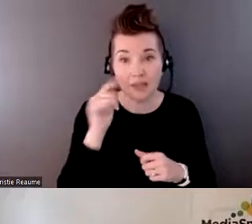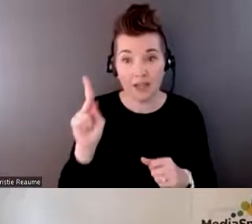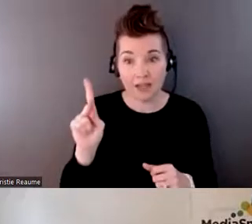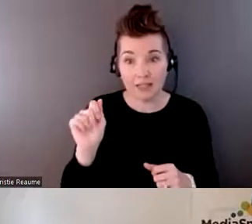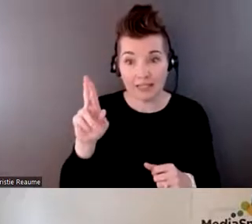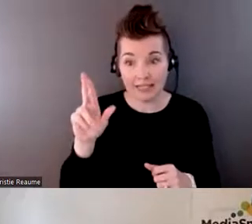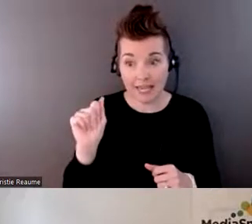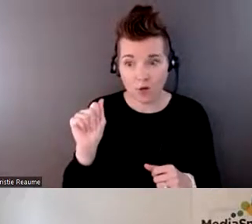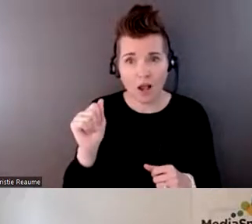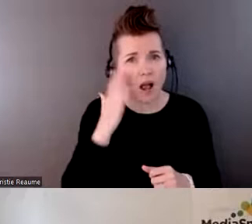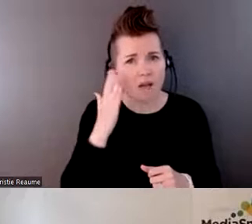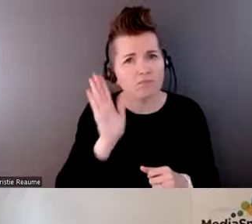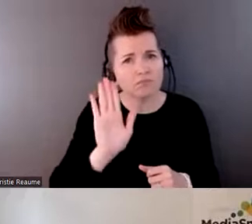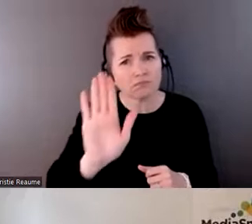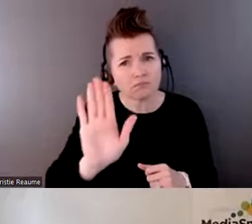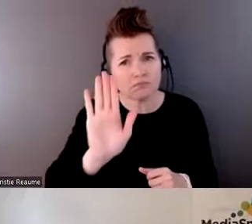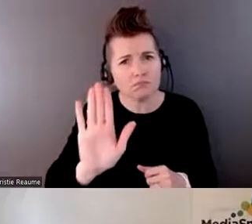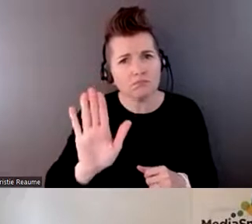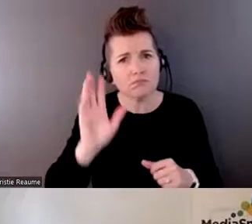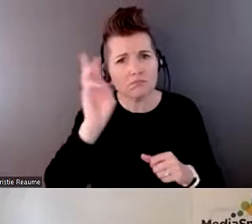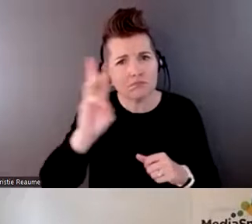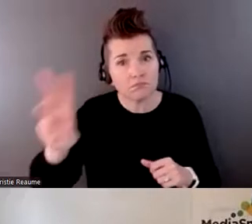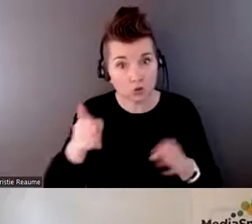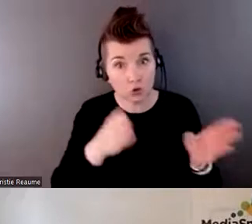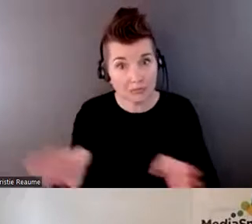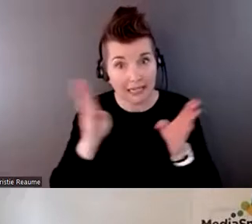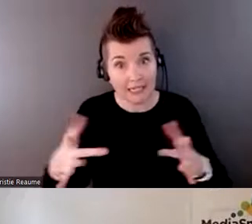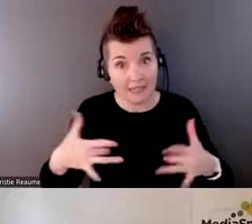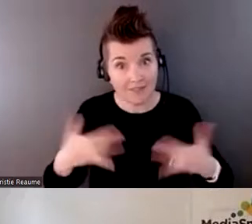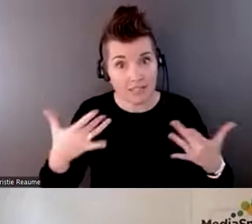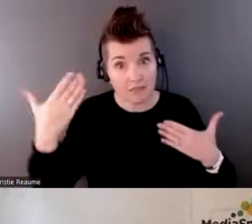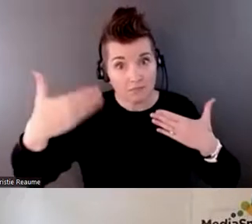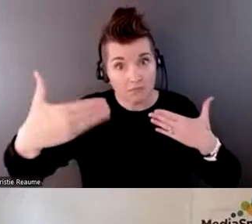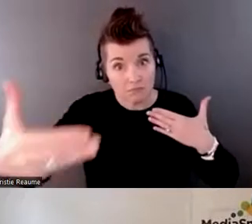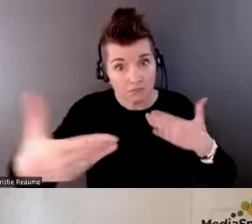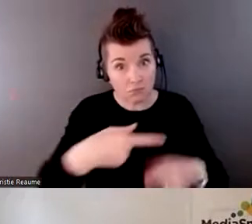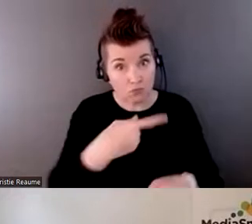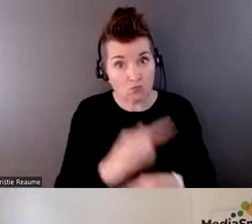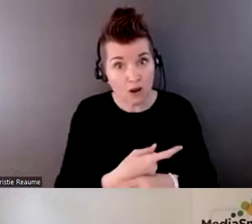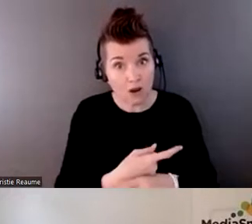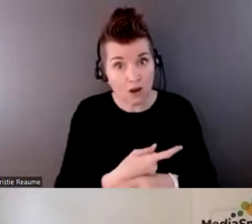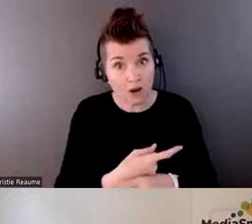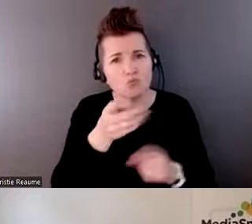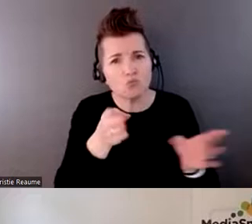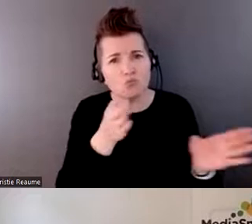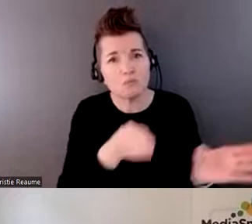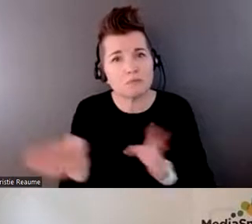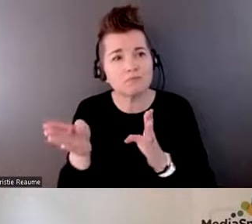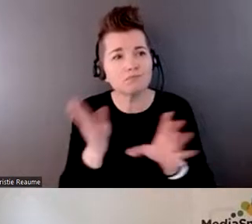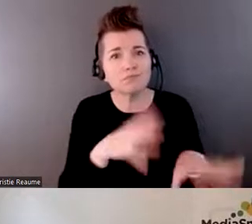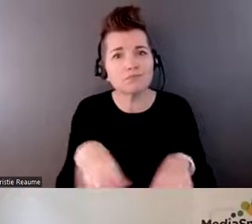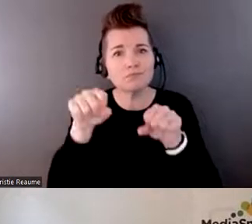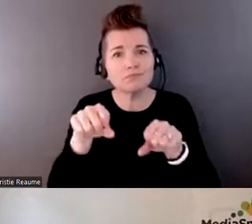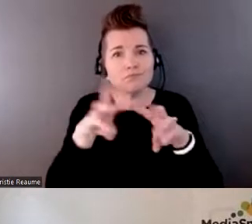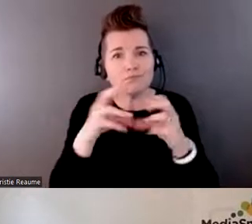organization Media Smarts is also planning a bunch of events, there's a lot coming up to go